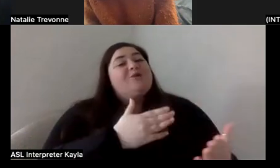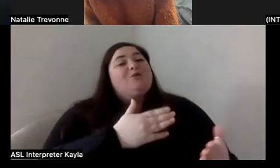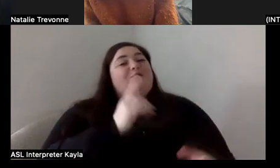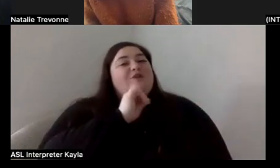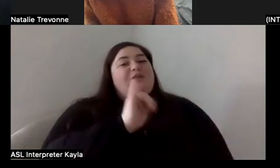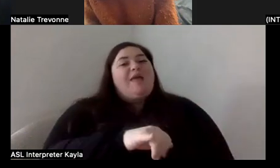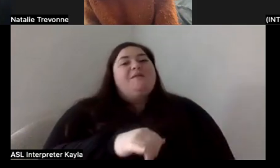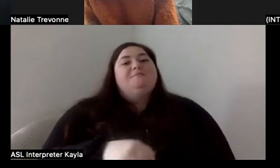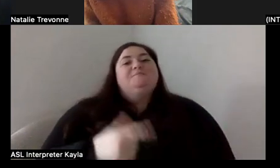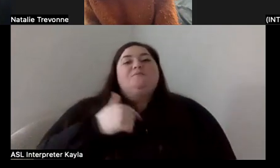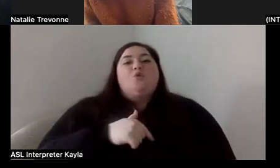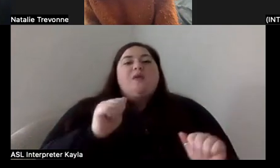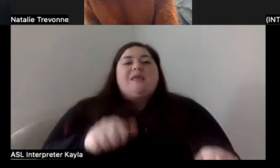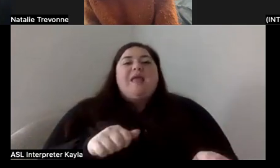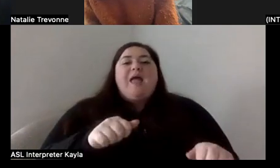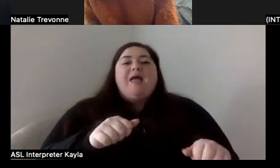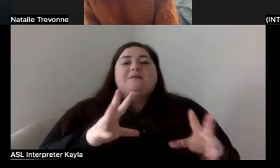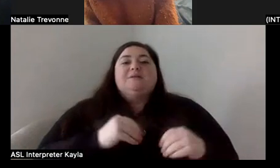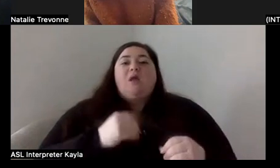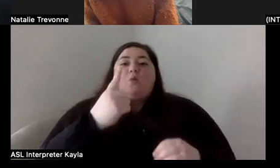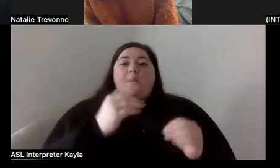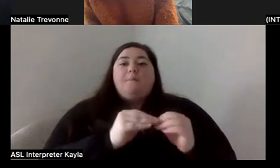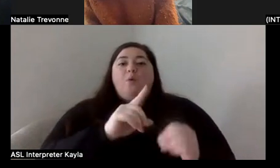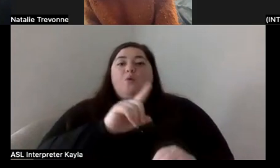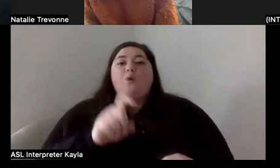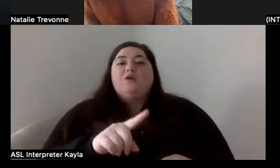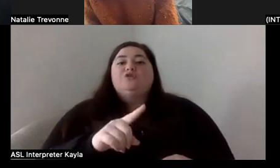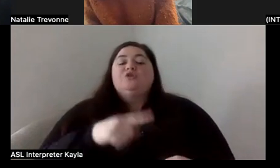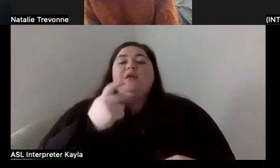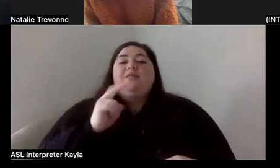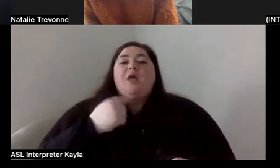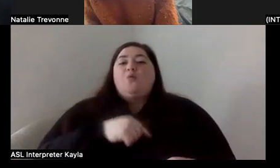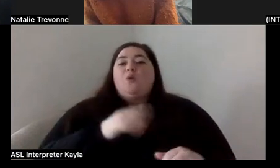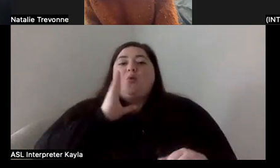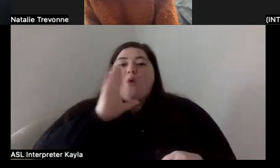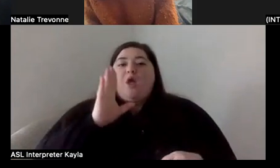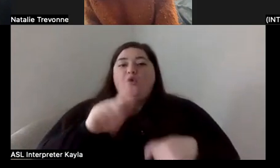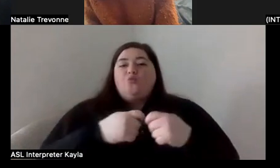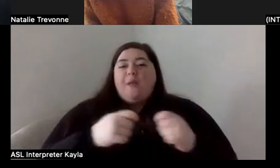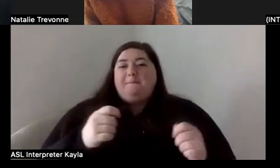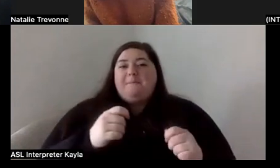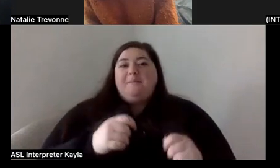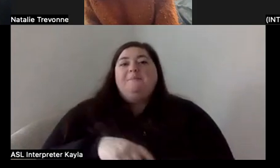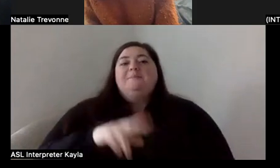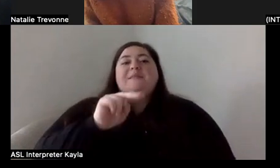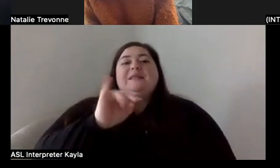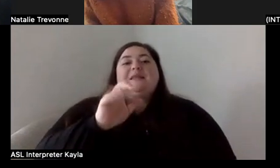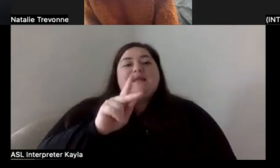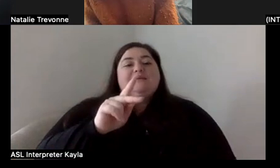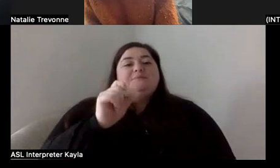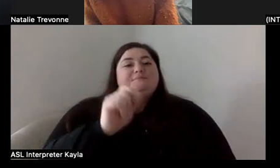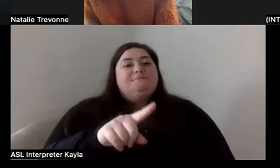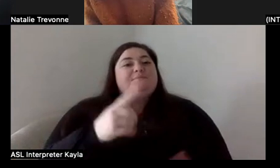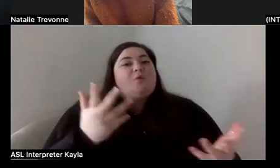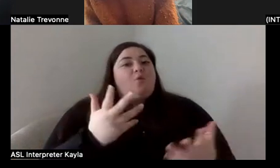question before we start getting wrapped up and we do our final thoughts. So we have a question for Nick. What are